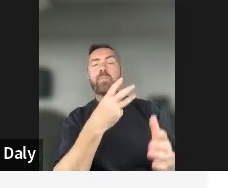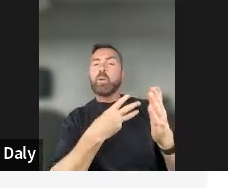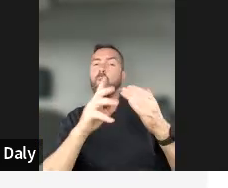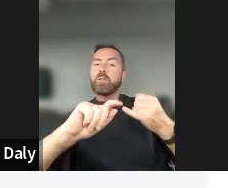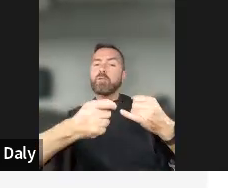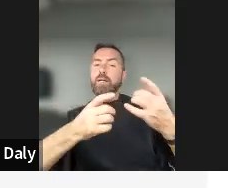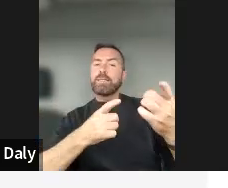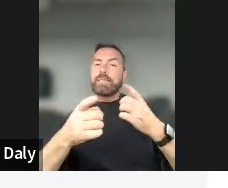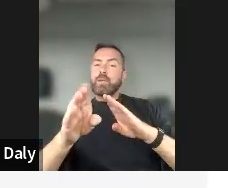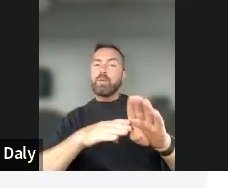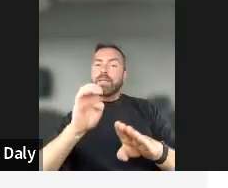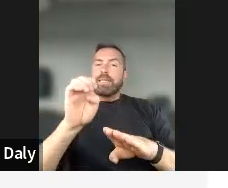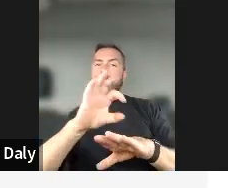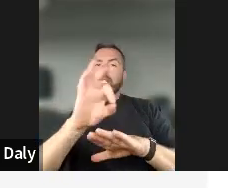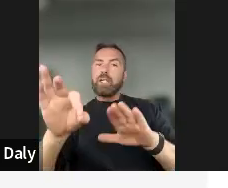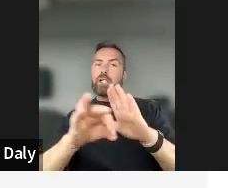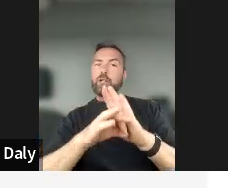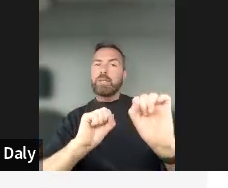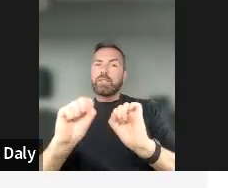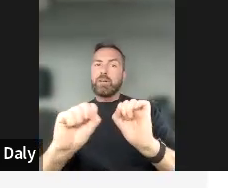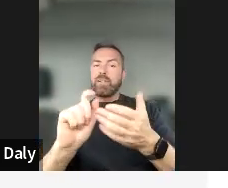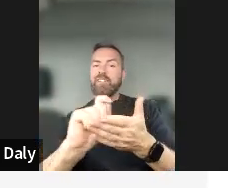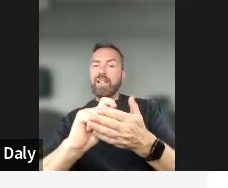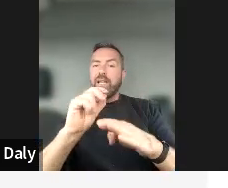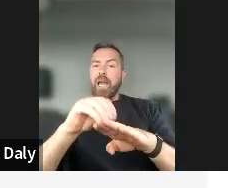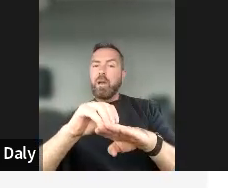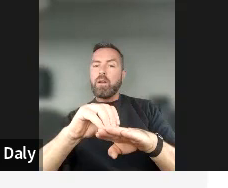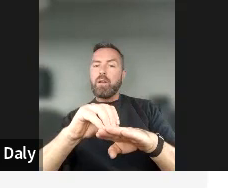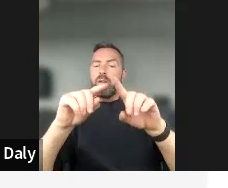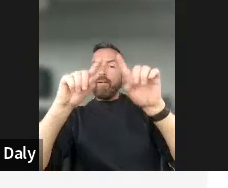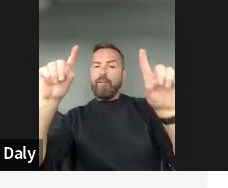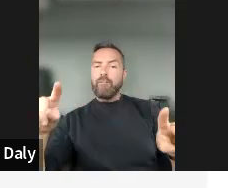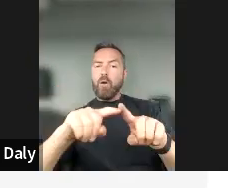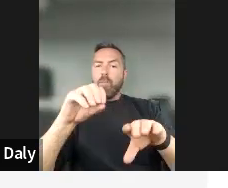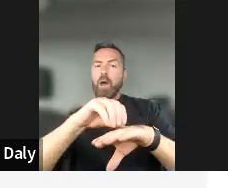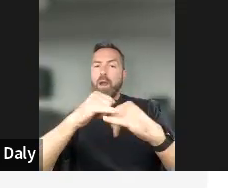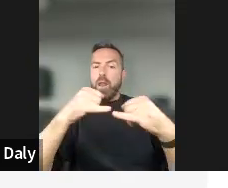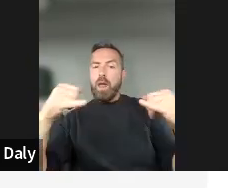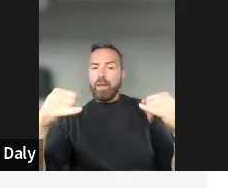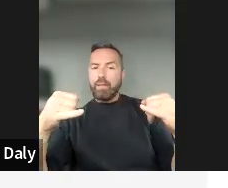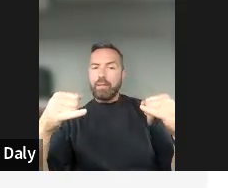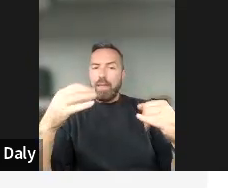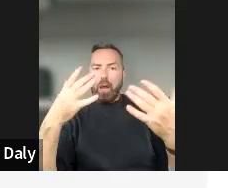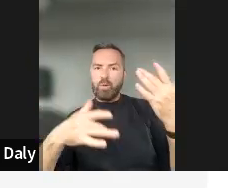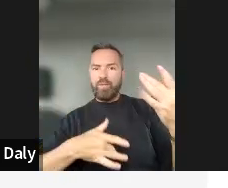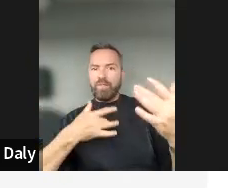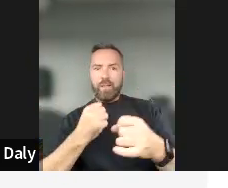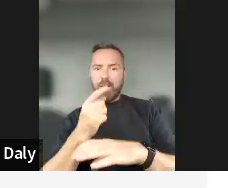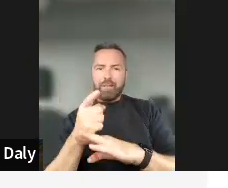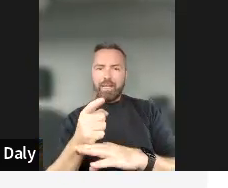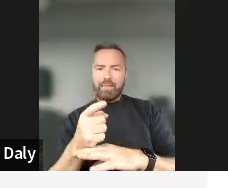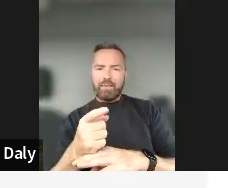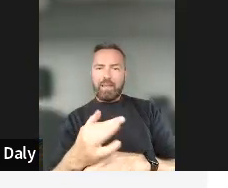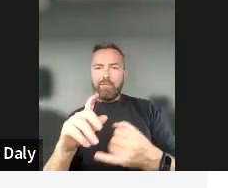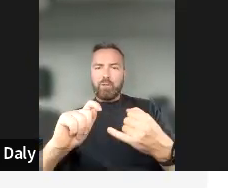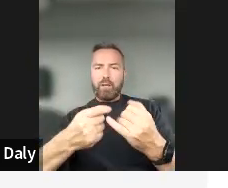with e-government services, you're trying to fill on an administrative form or reach out to someone in